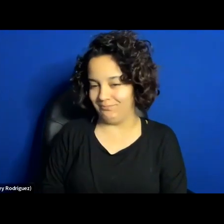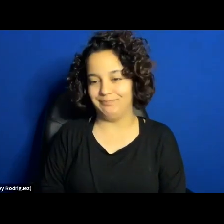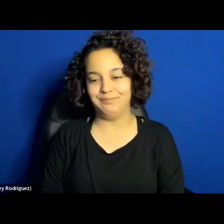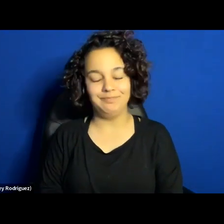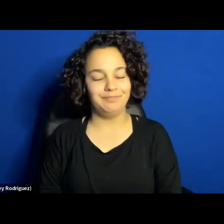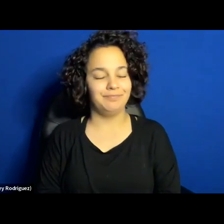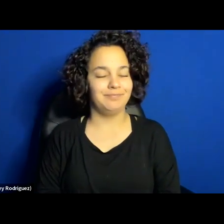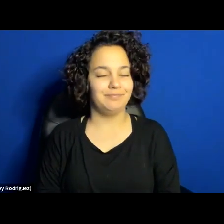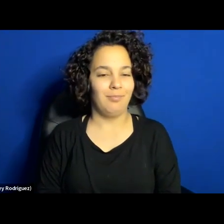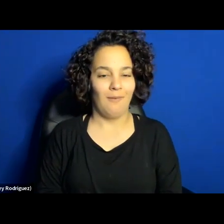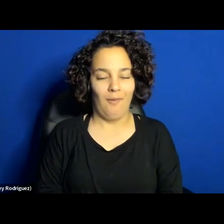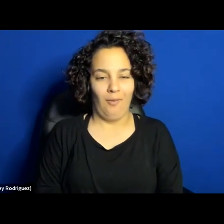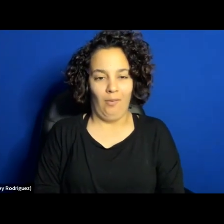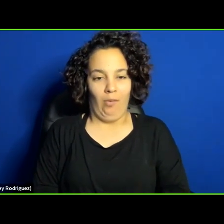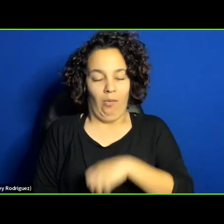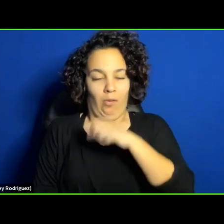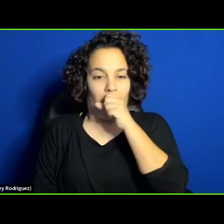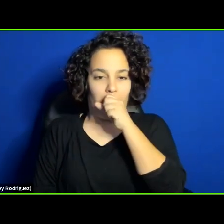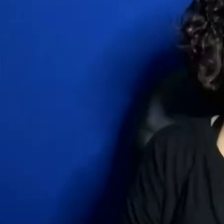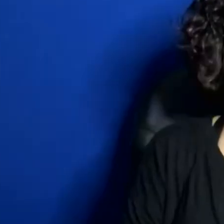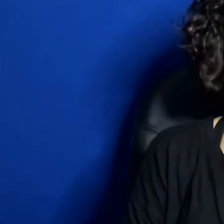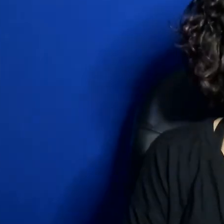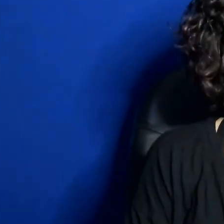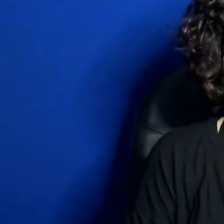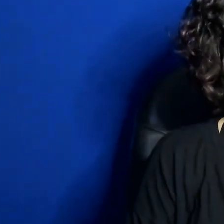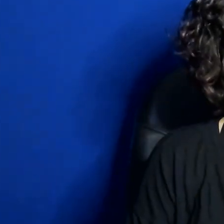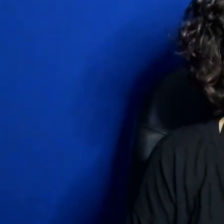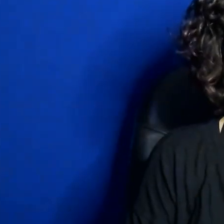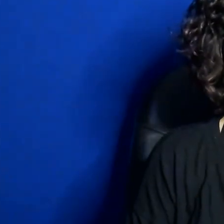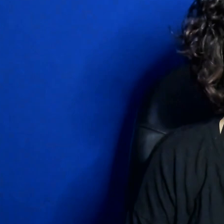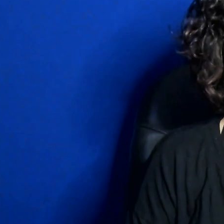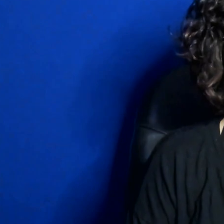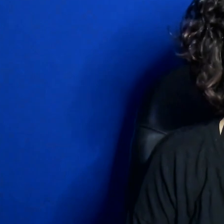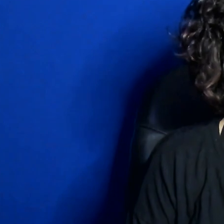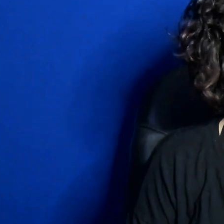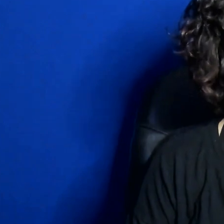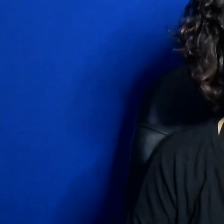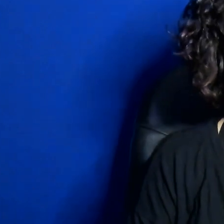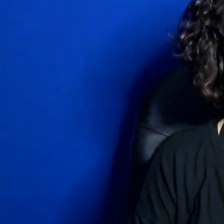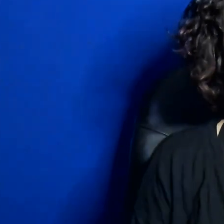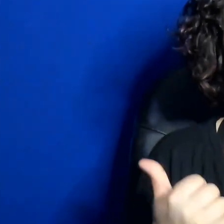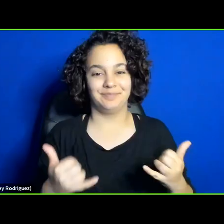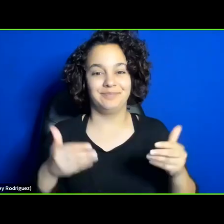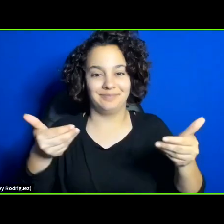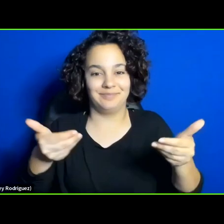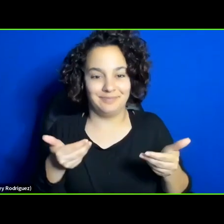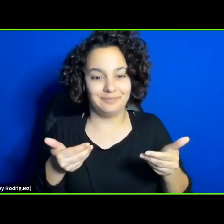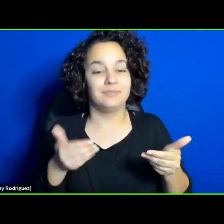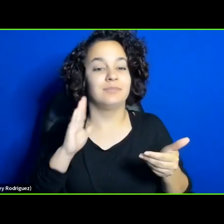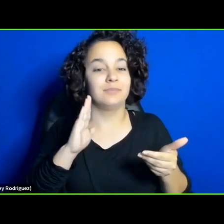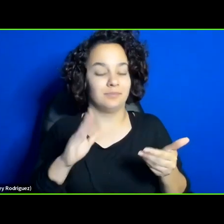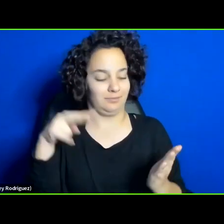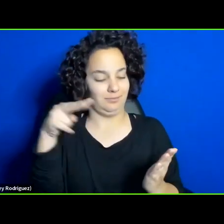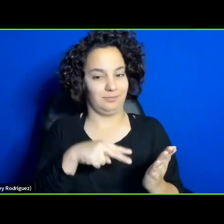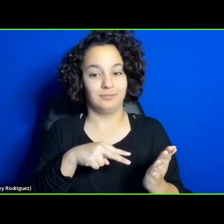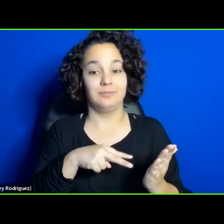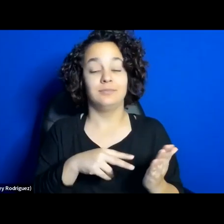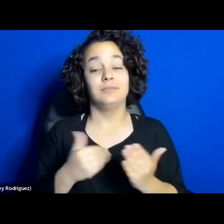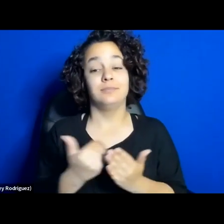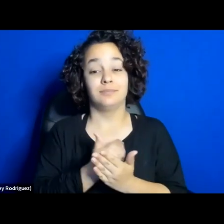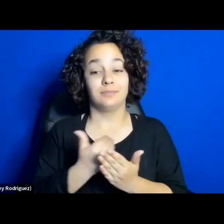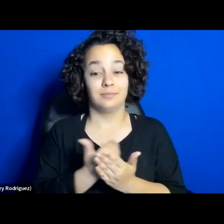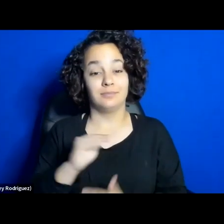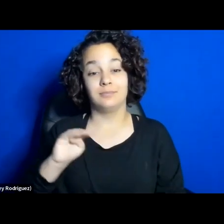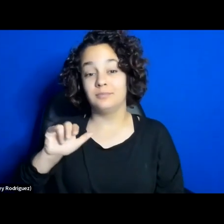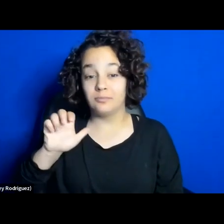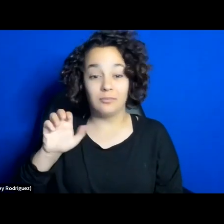So, let me go right to the introductory remark that I have prepared. The new millennium has witnessed a significant